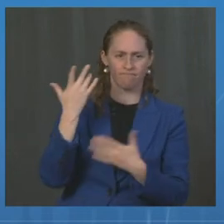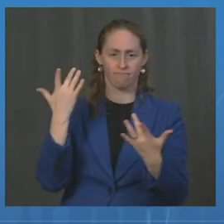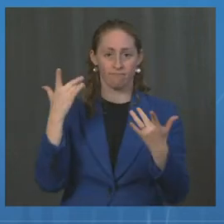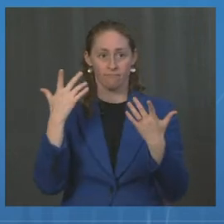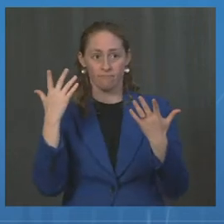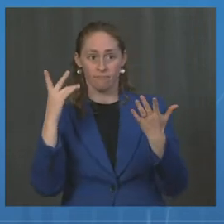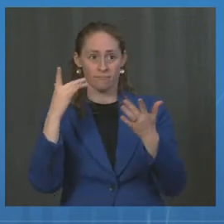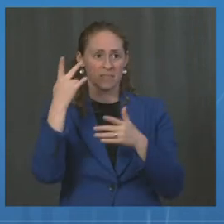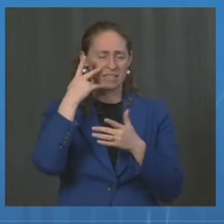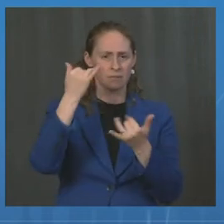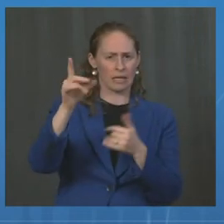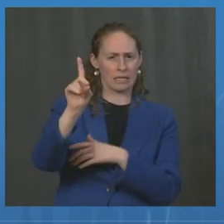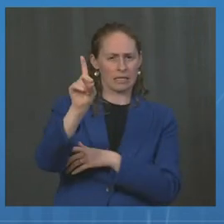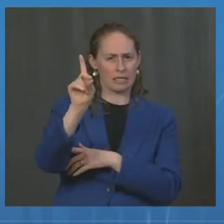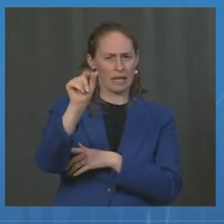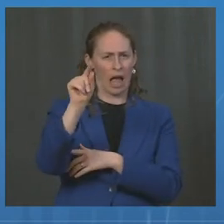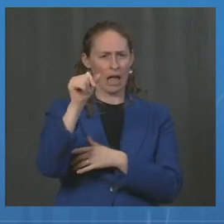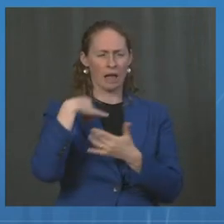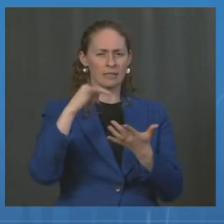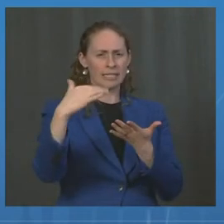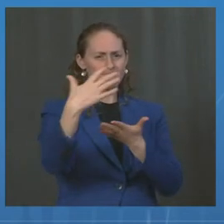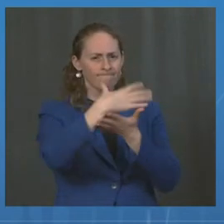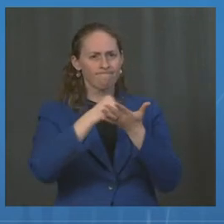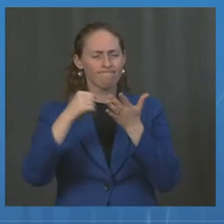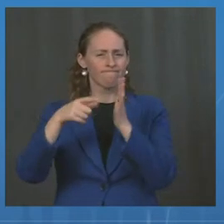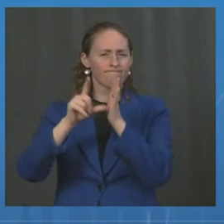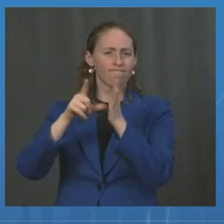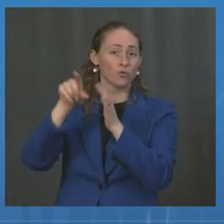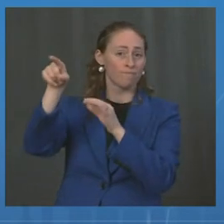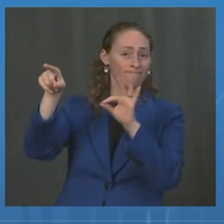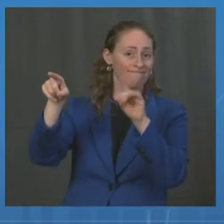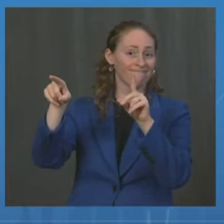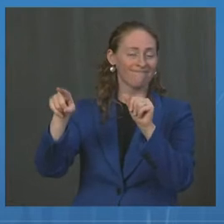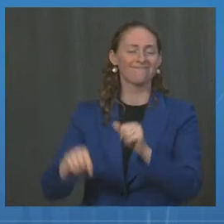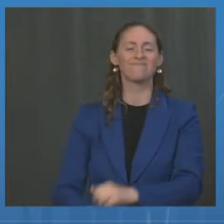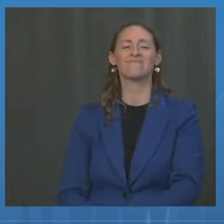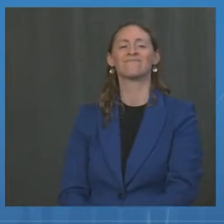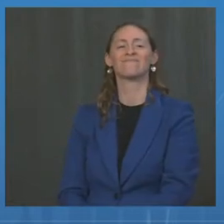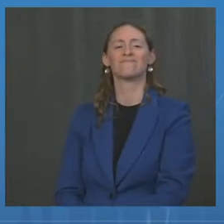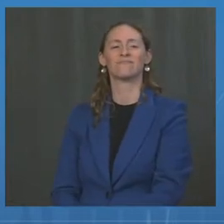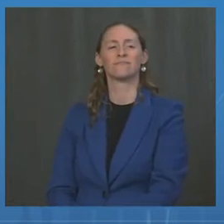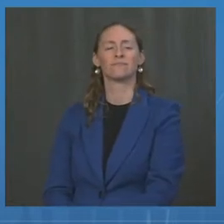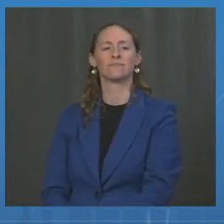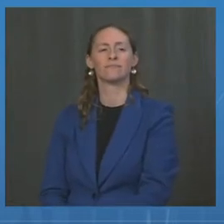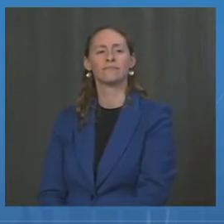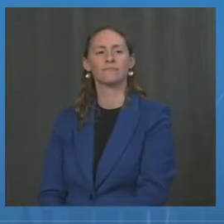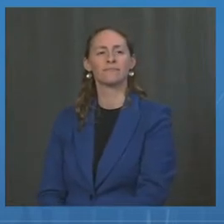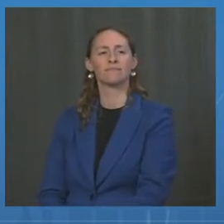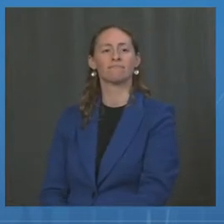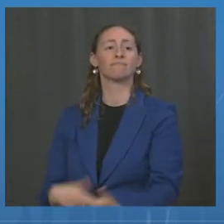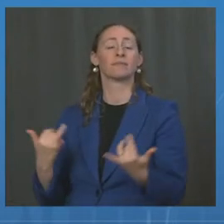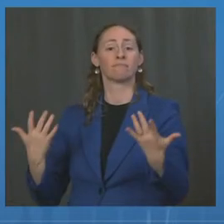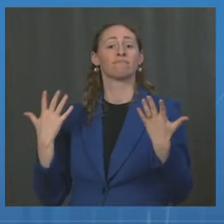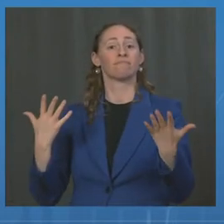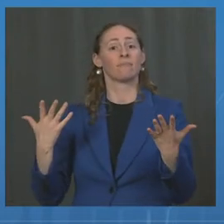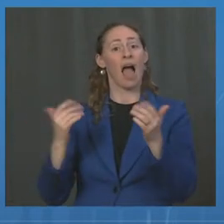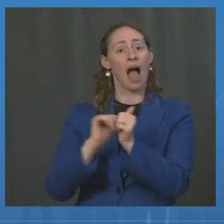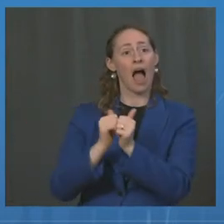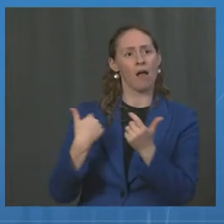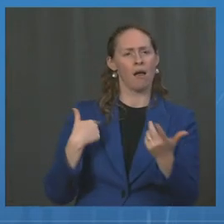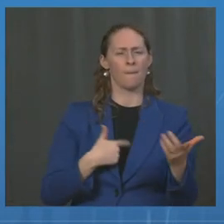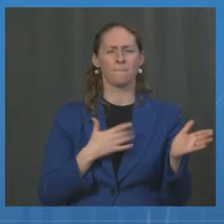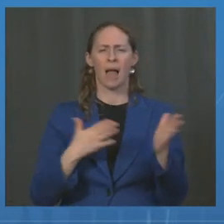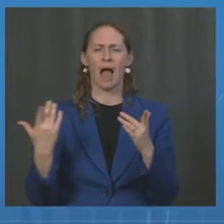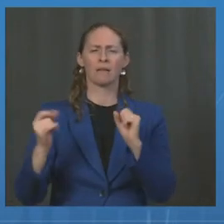get presented to the FDA. And Zeke, on your question about the national campaign, working with our partners at the